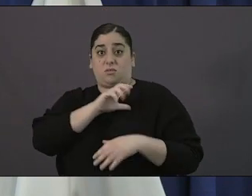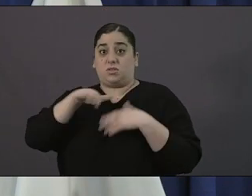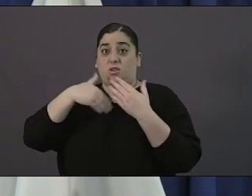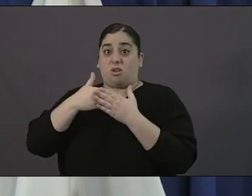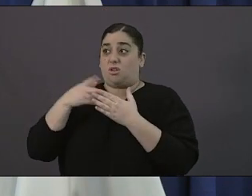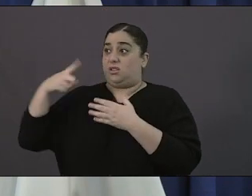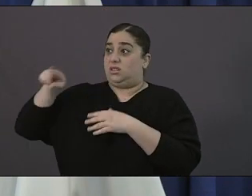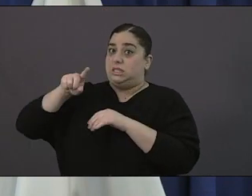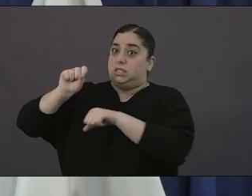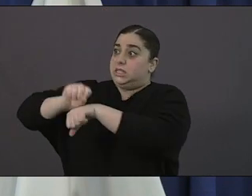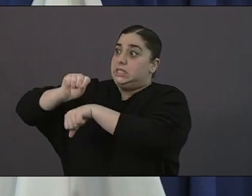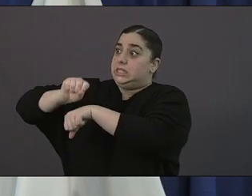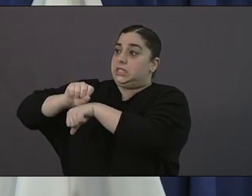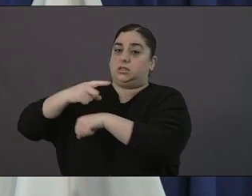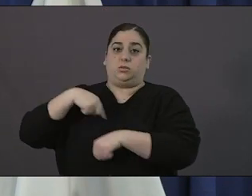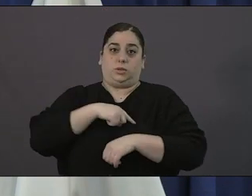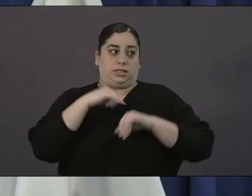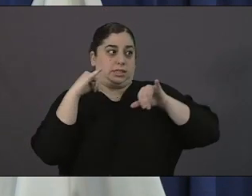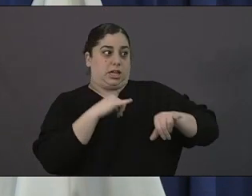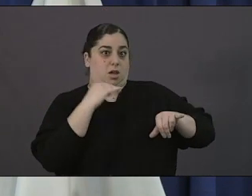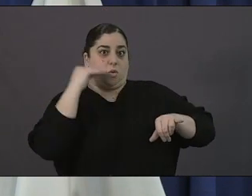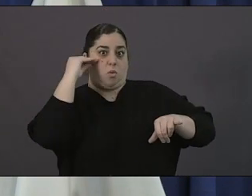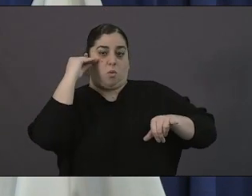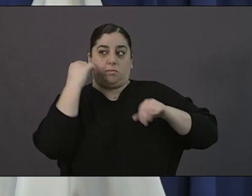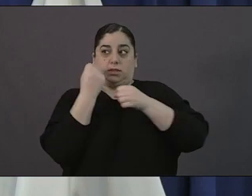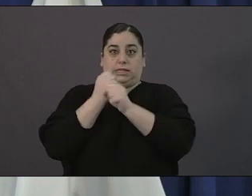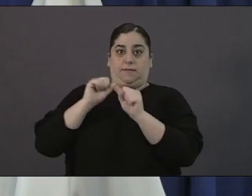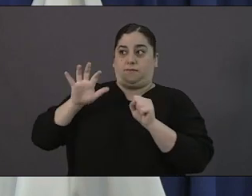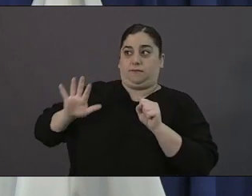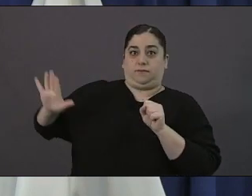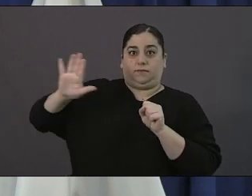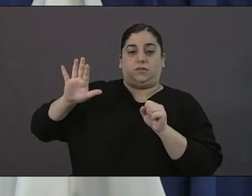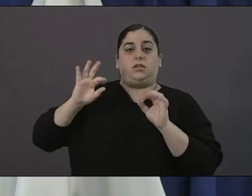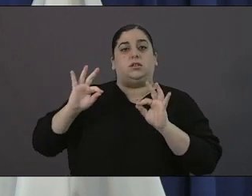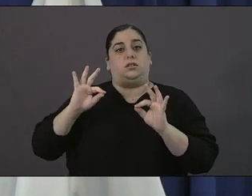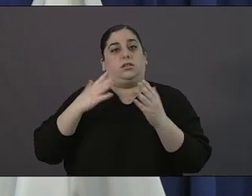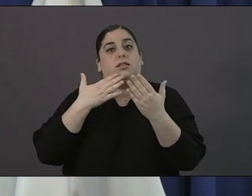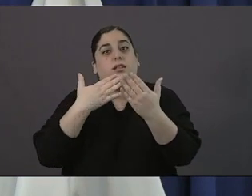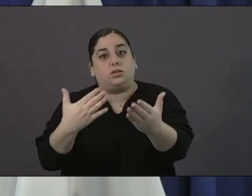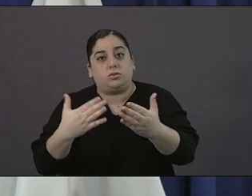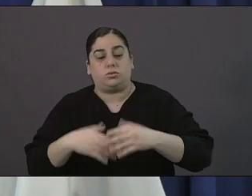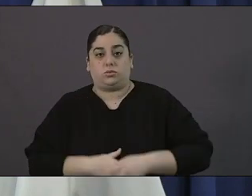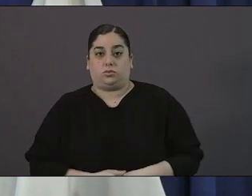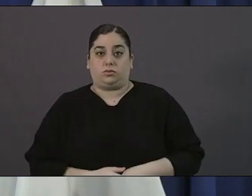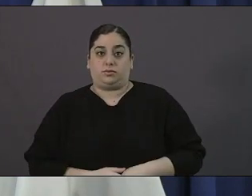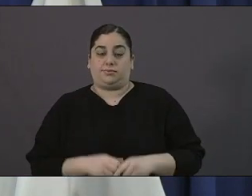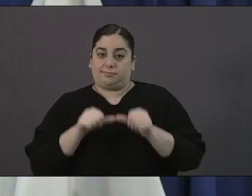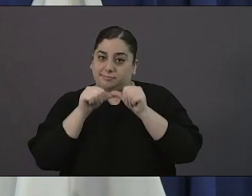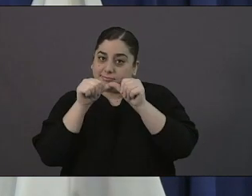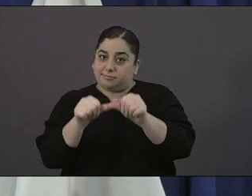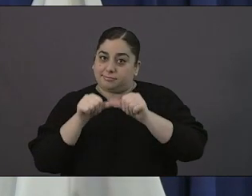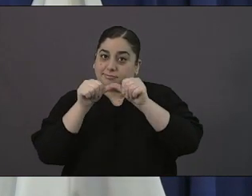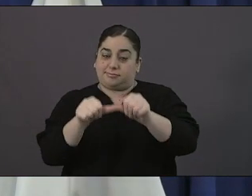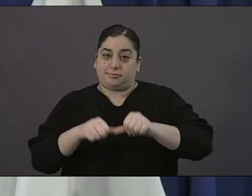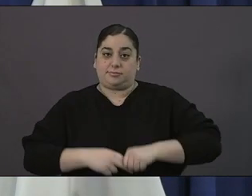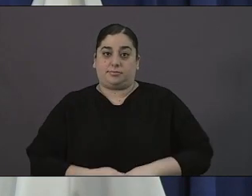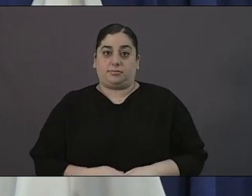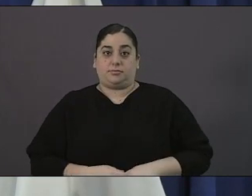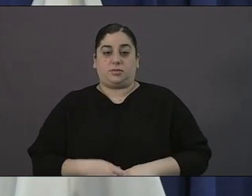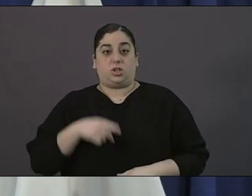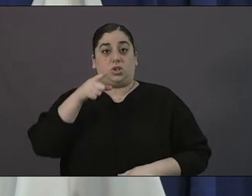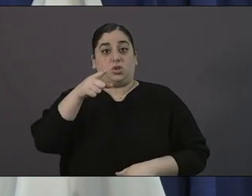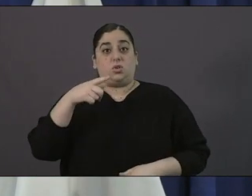we continue to do the right things keeping that up as I talked about yesterday not getting complacent